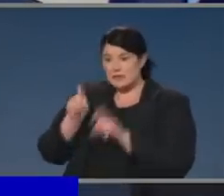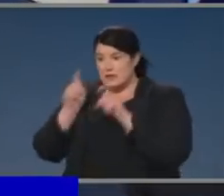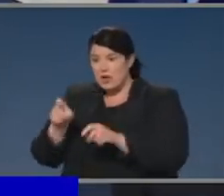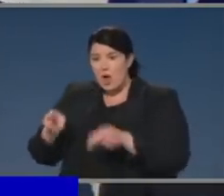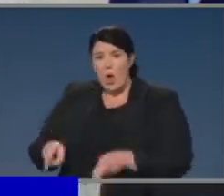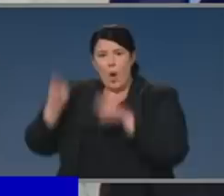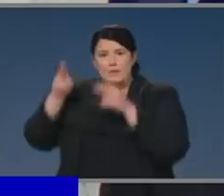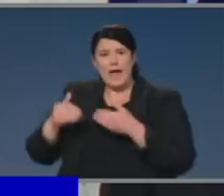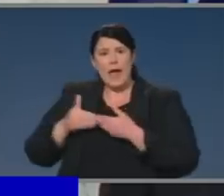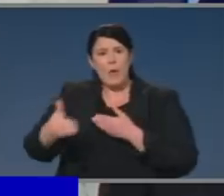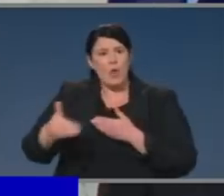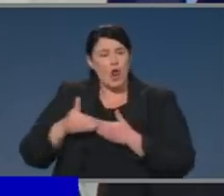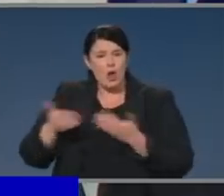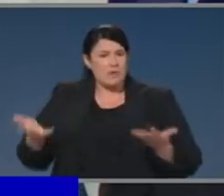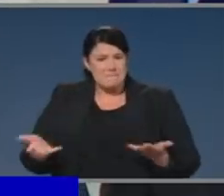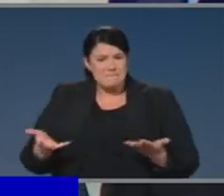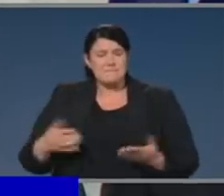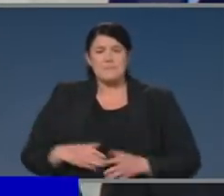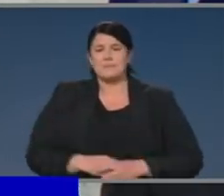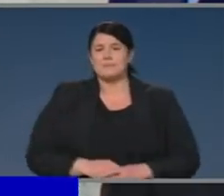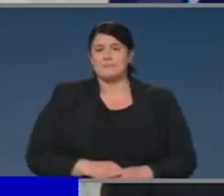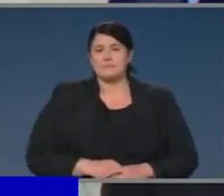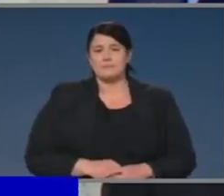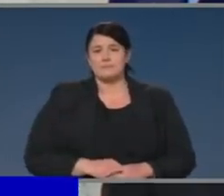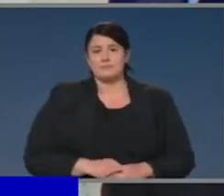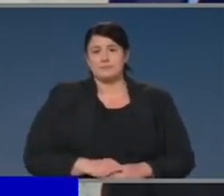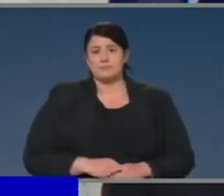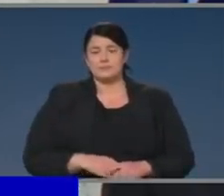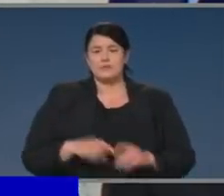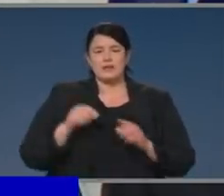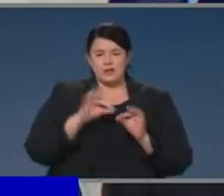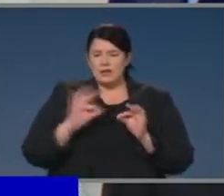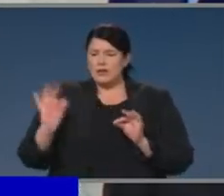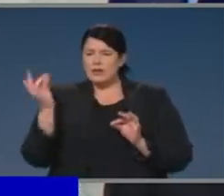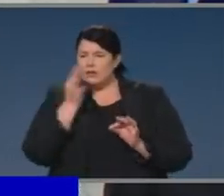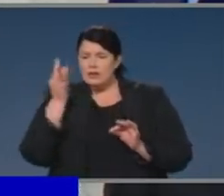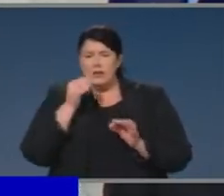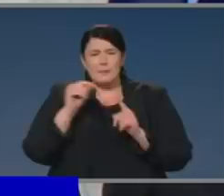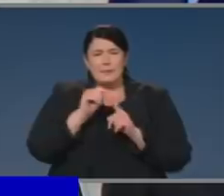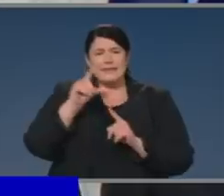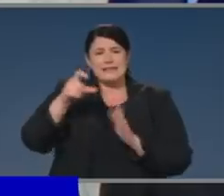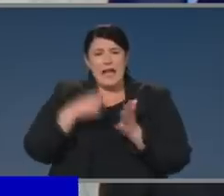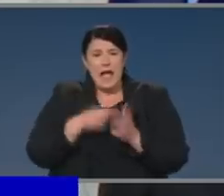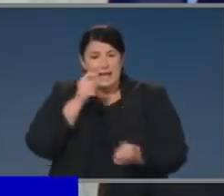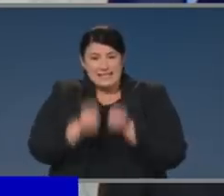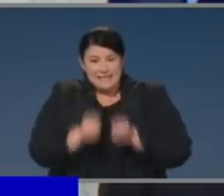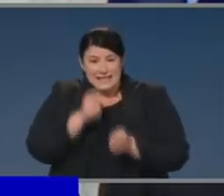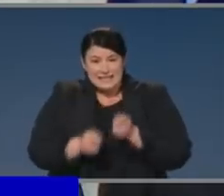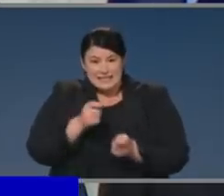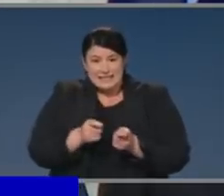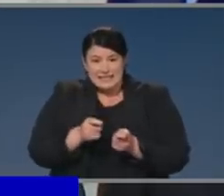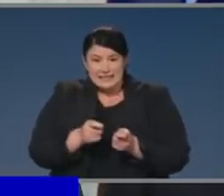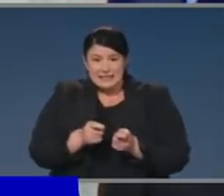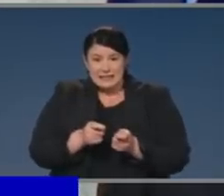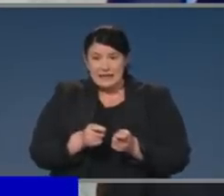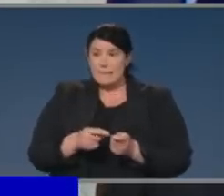clear that there is no amount of PCR testing or swab testing that can obviate the need for